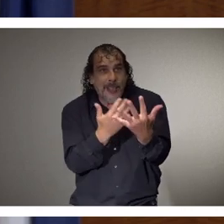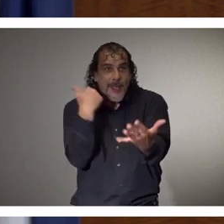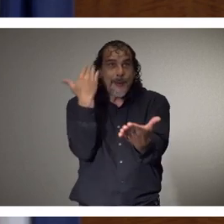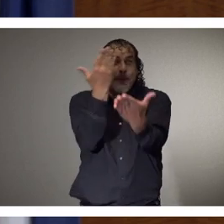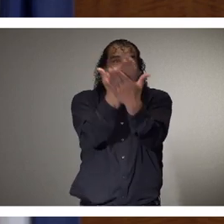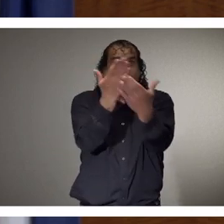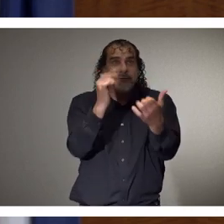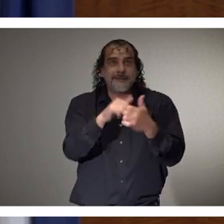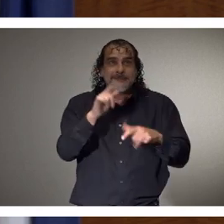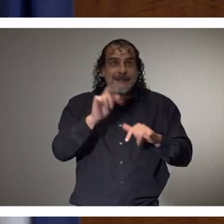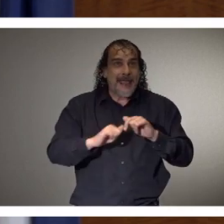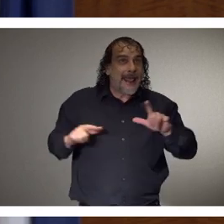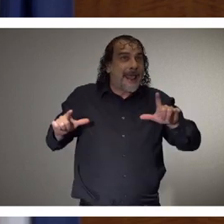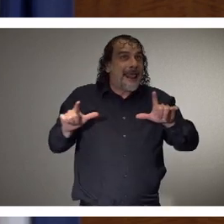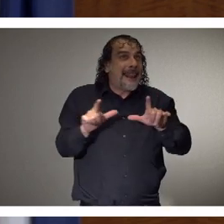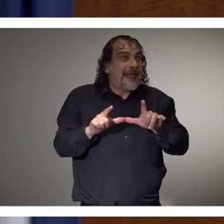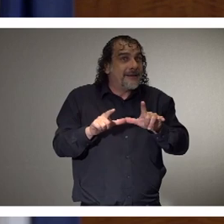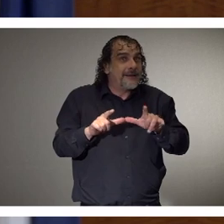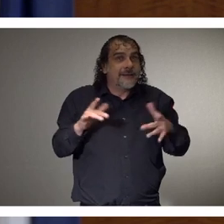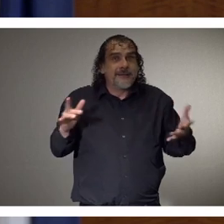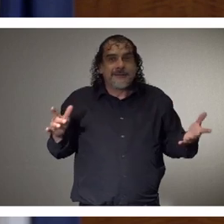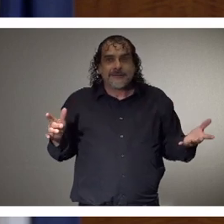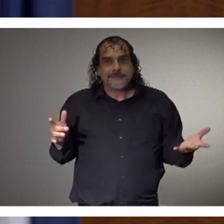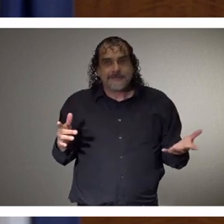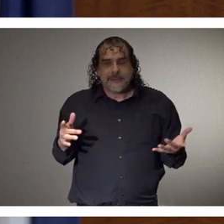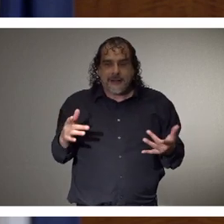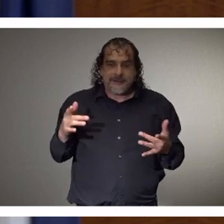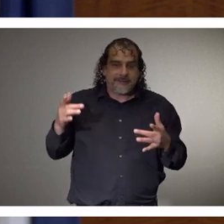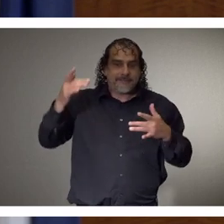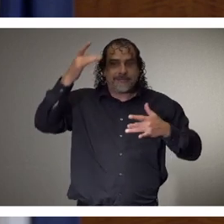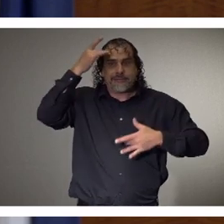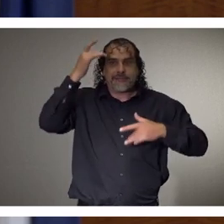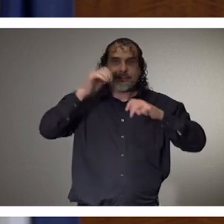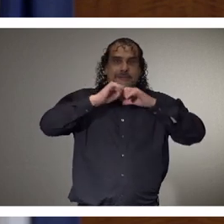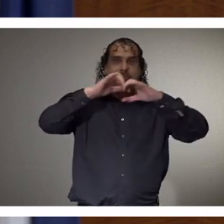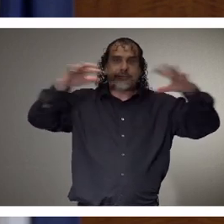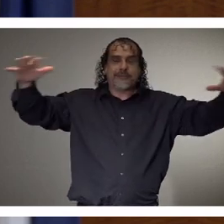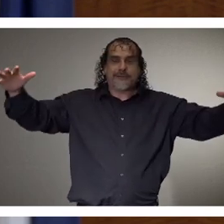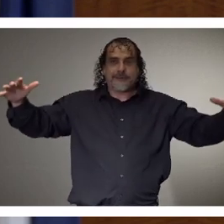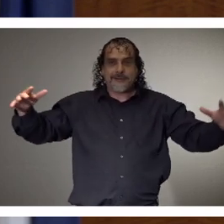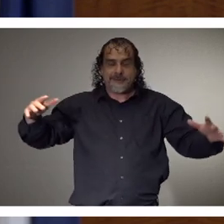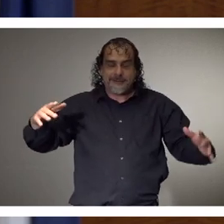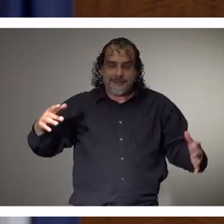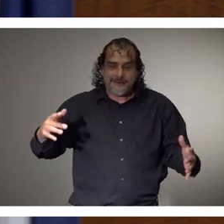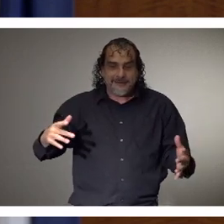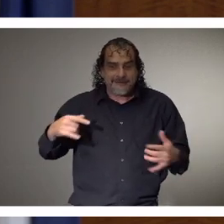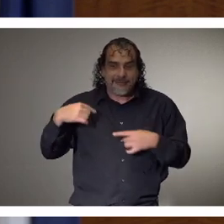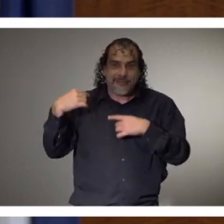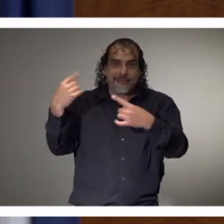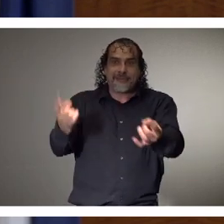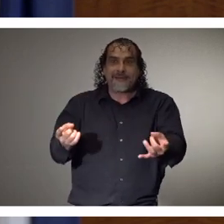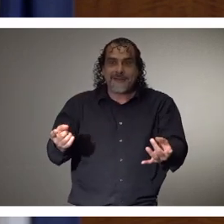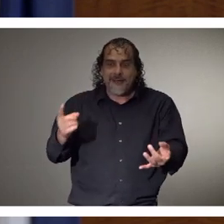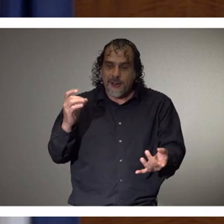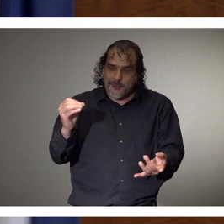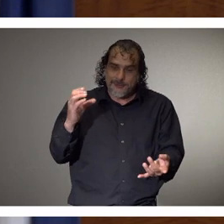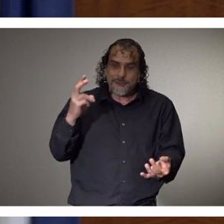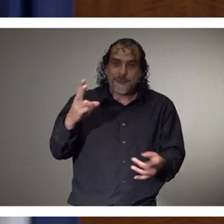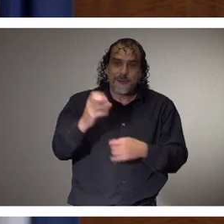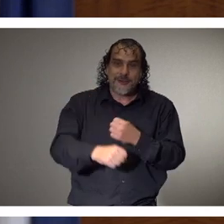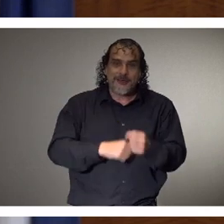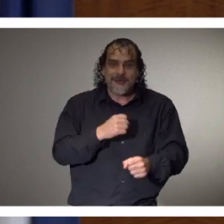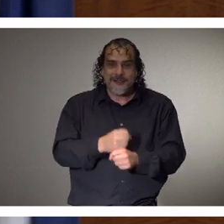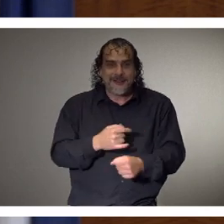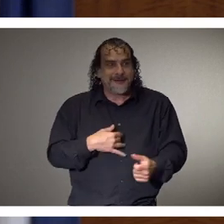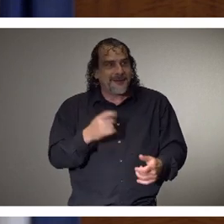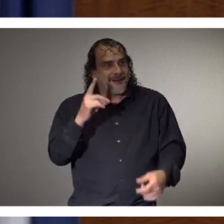you have a birthday during the first pandemic in the last 102 years in America, and therefore the DMV locations are closed